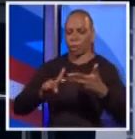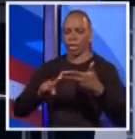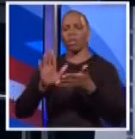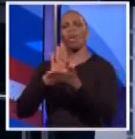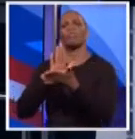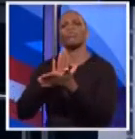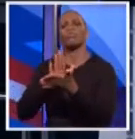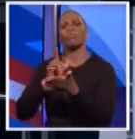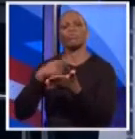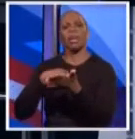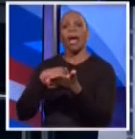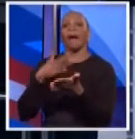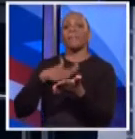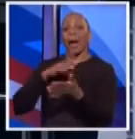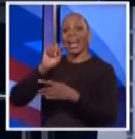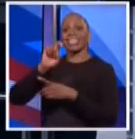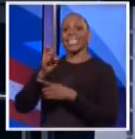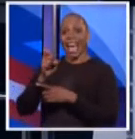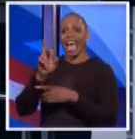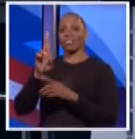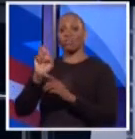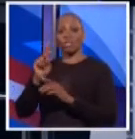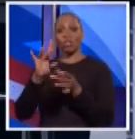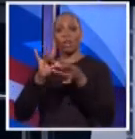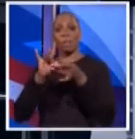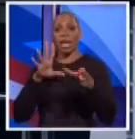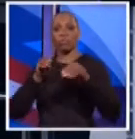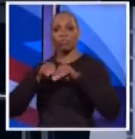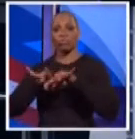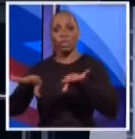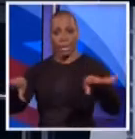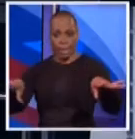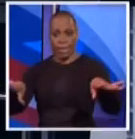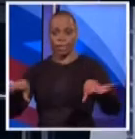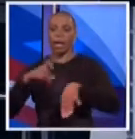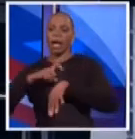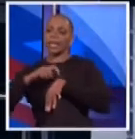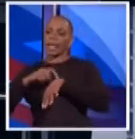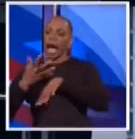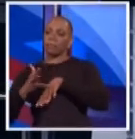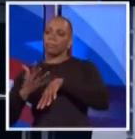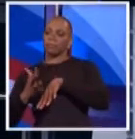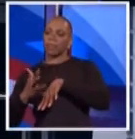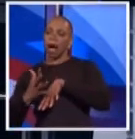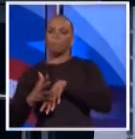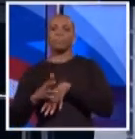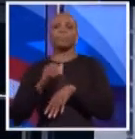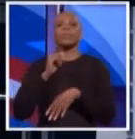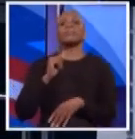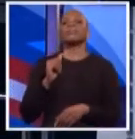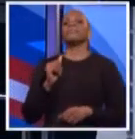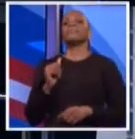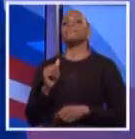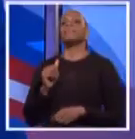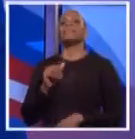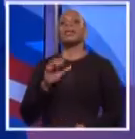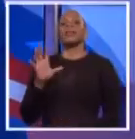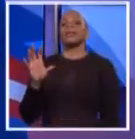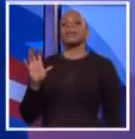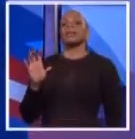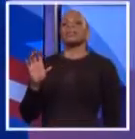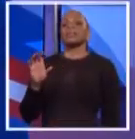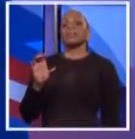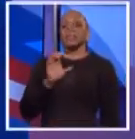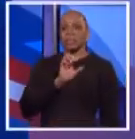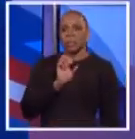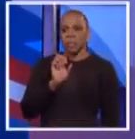My tax returns have been released. And you can repeat over and over that they haven't been. It doesn't make it true. But, Mr. Spitzer, now you get